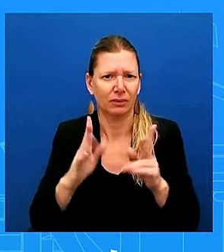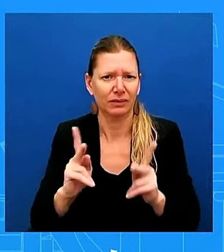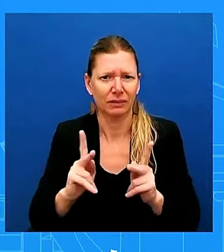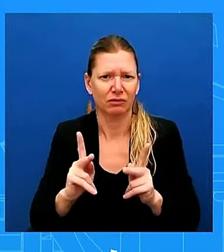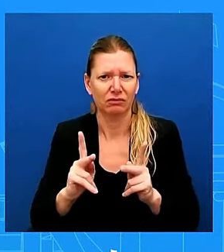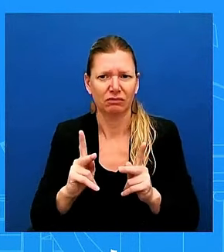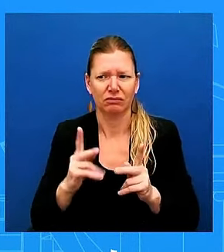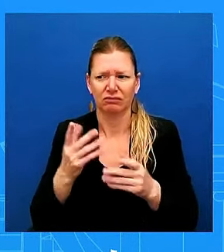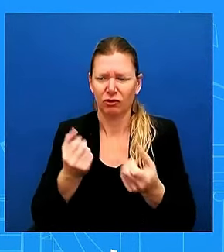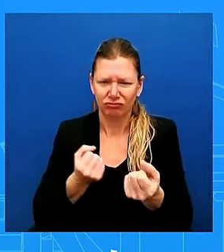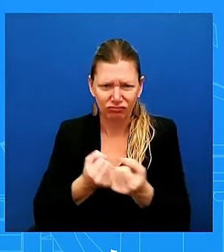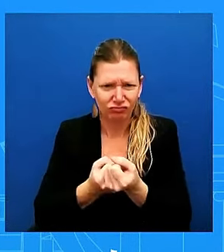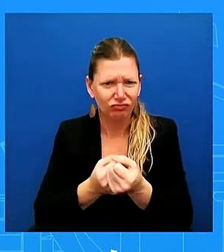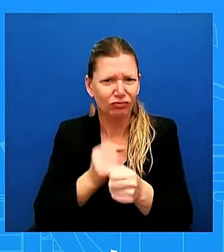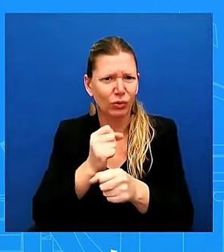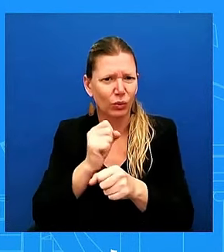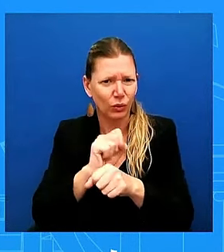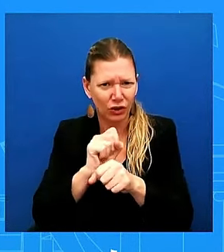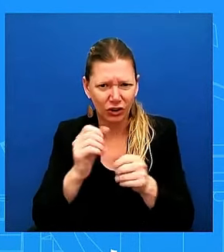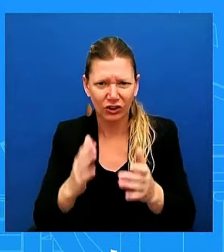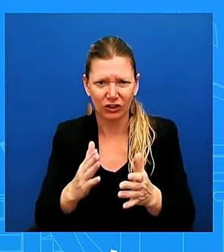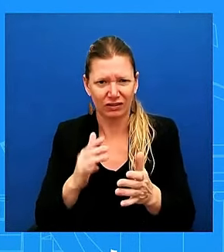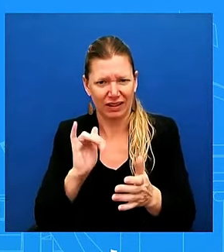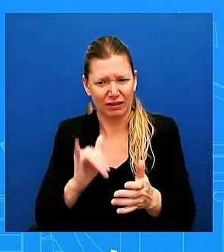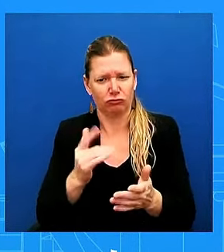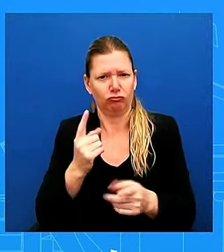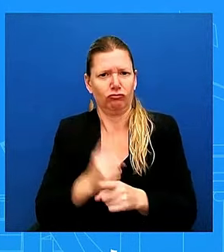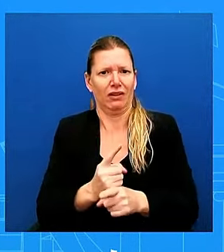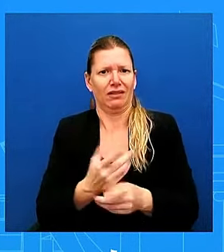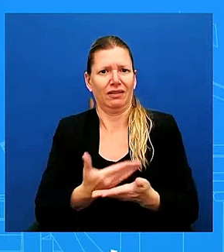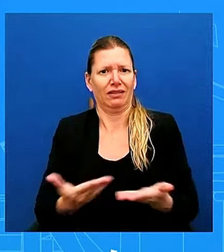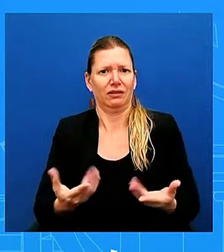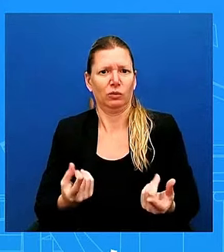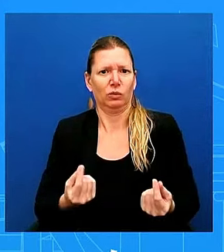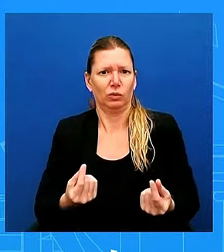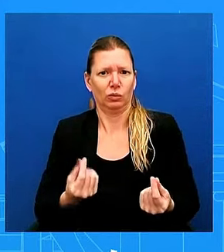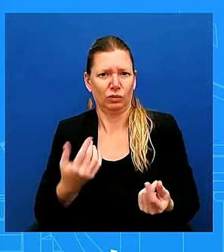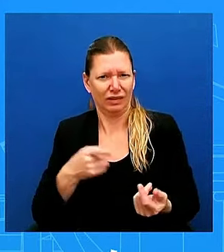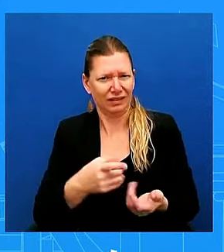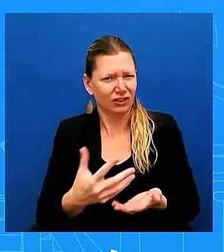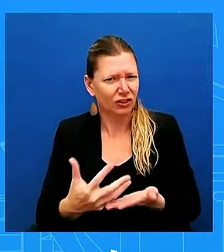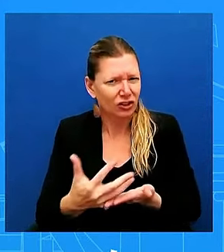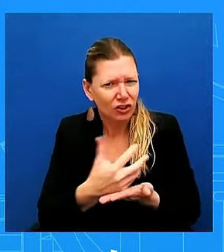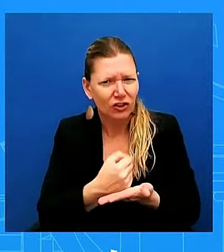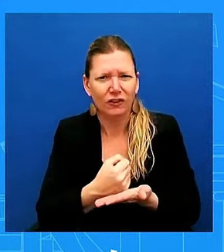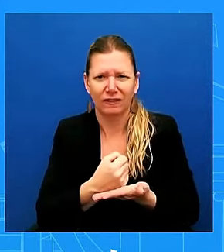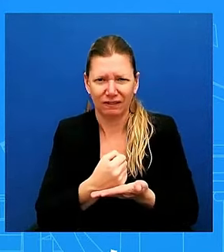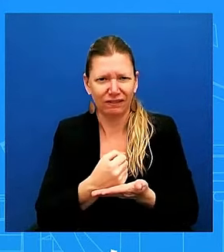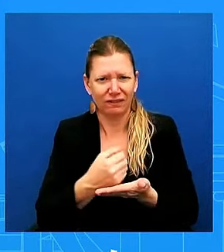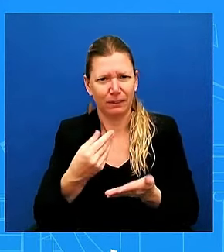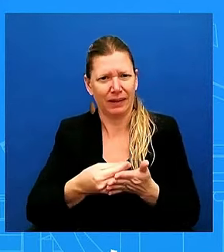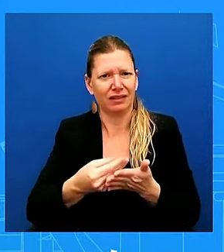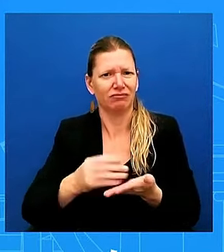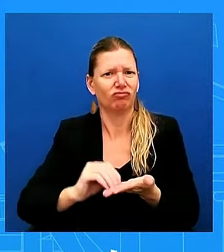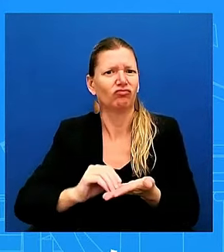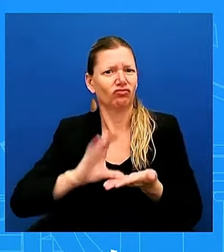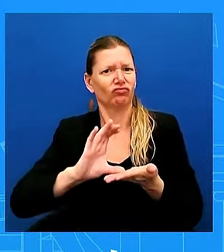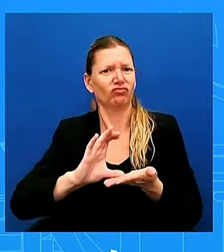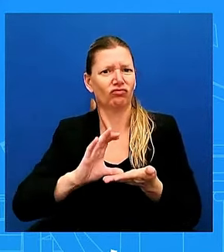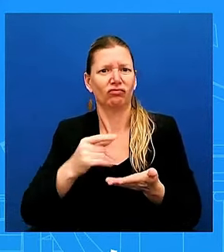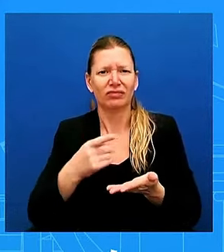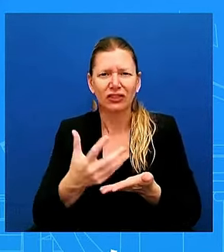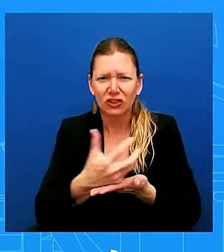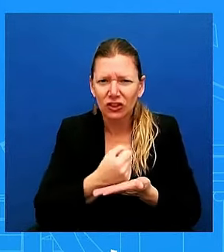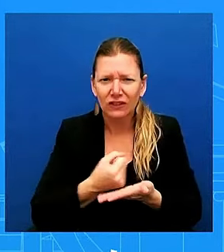uh, benefits. And so the president is proud to have been able to do that. his team, uh, obviously with his team, uh, uh, in the,